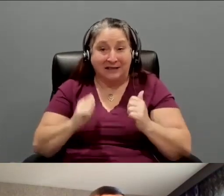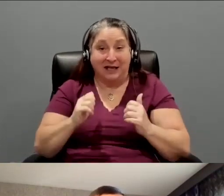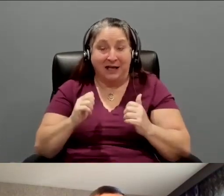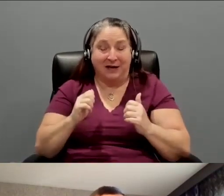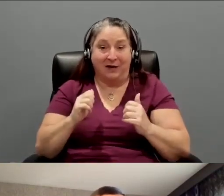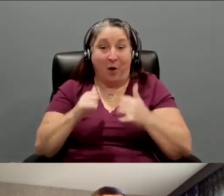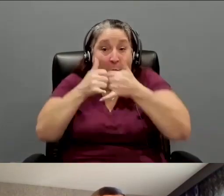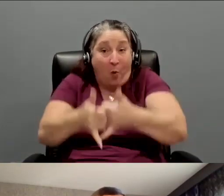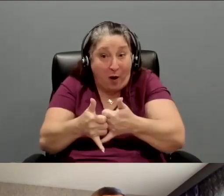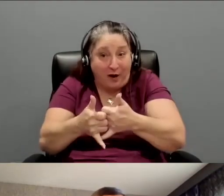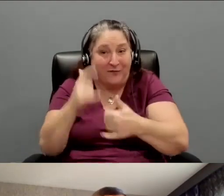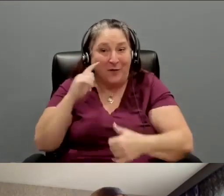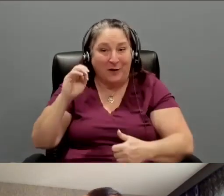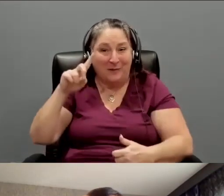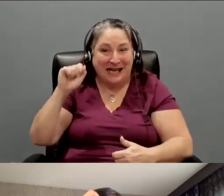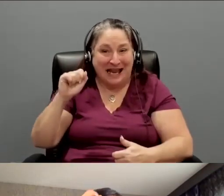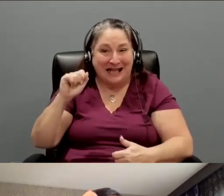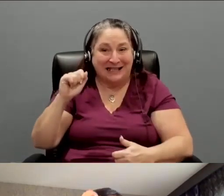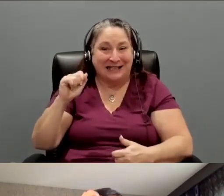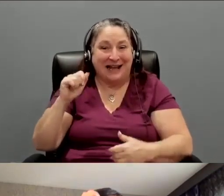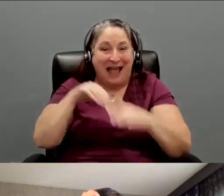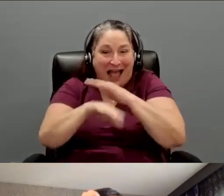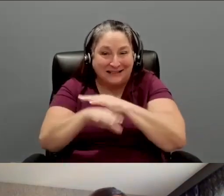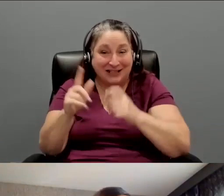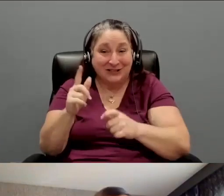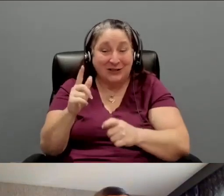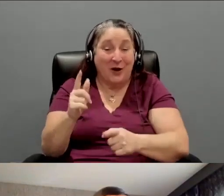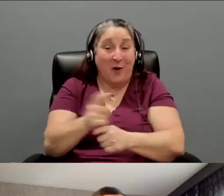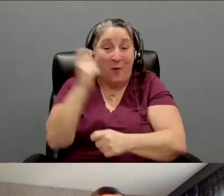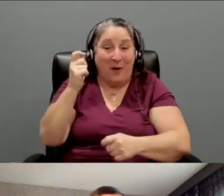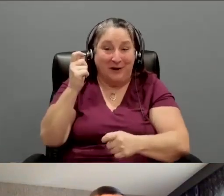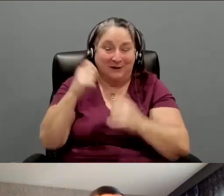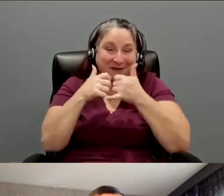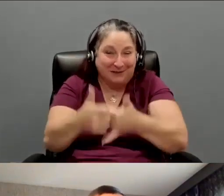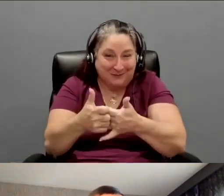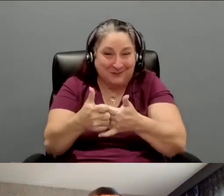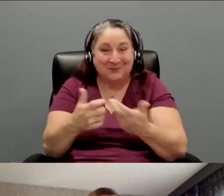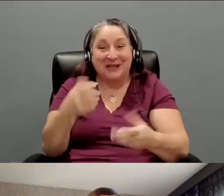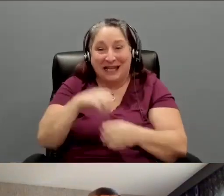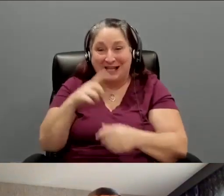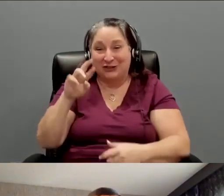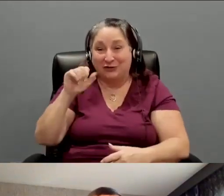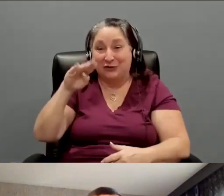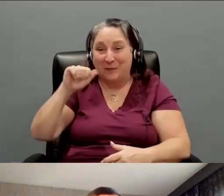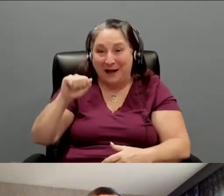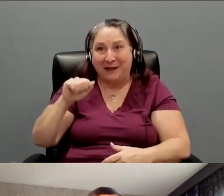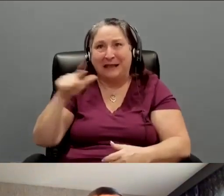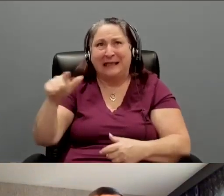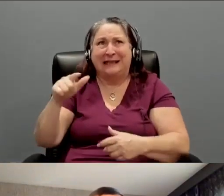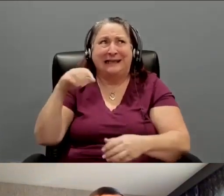awards for, for Patrick, uh, in Taruma. Uh, and his credits, uh, include how to get away with murder,